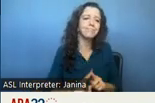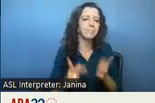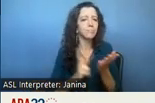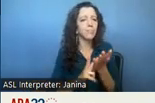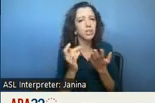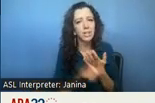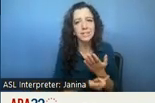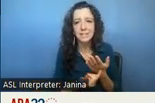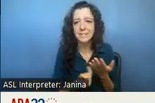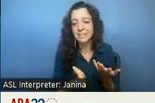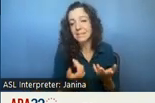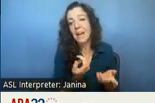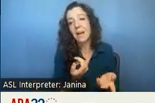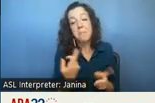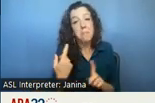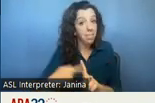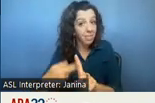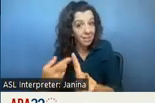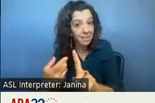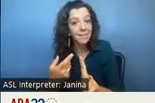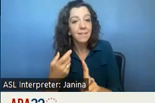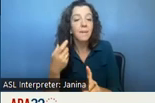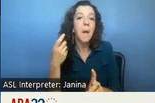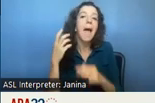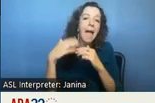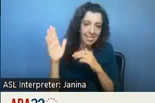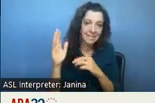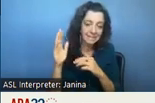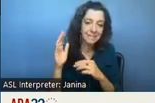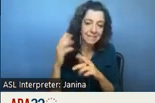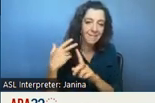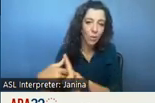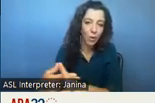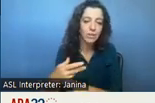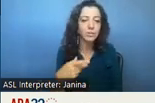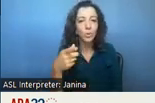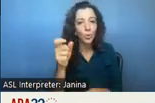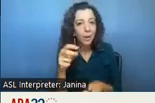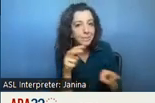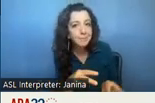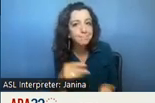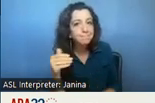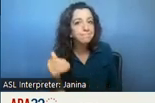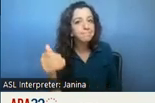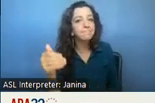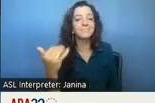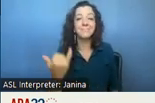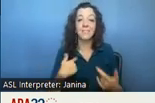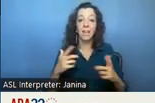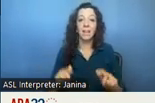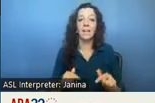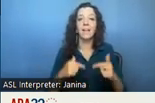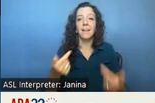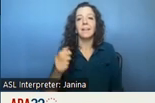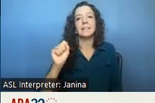know as frequently as monthly but at least every quarter so you can see where how we're doing i'll now turn it over to sarah